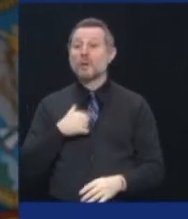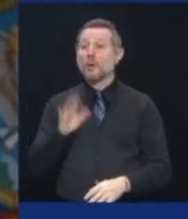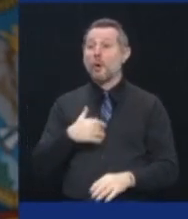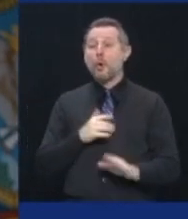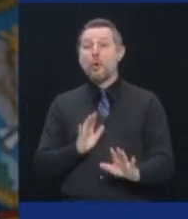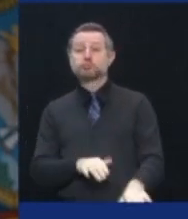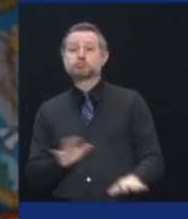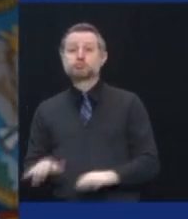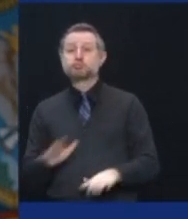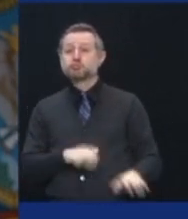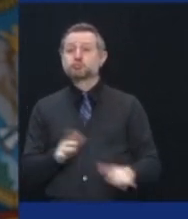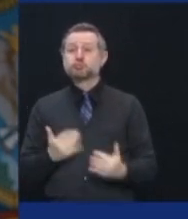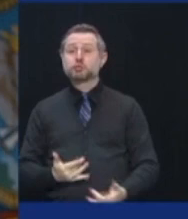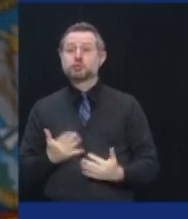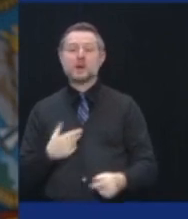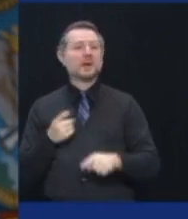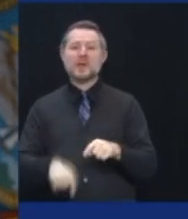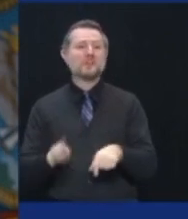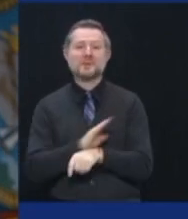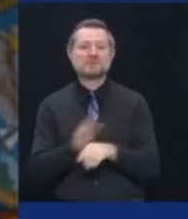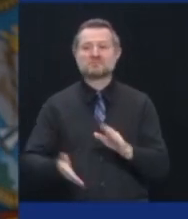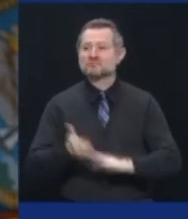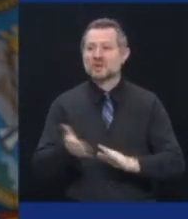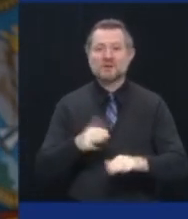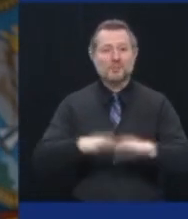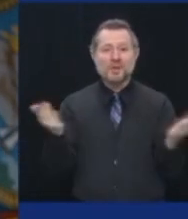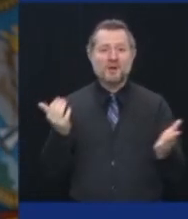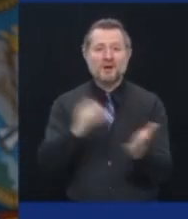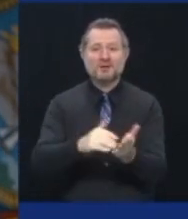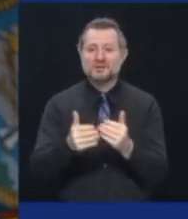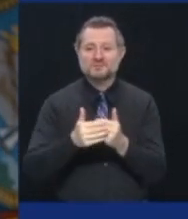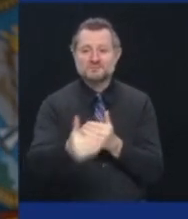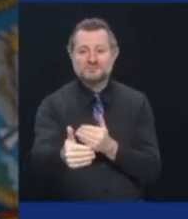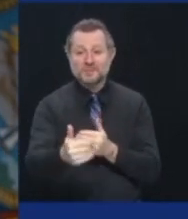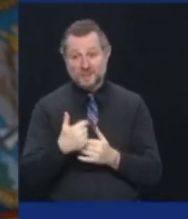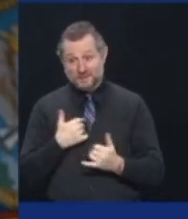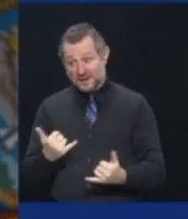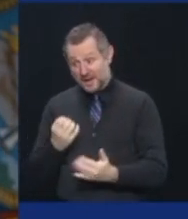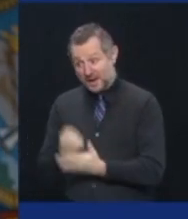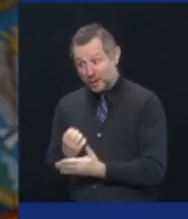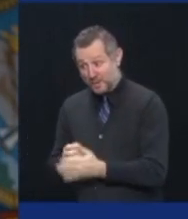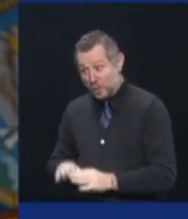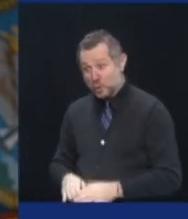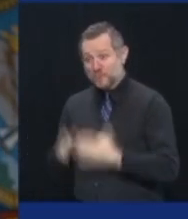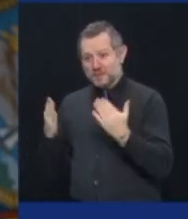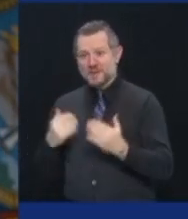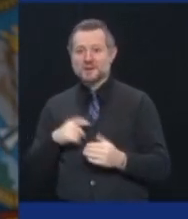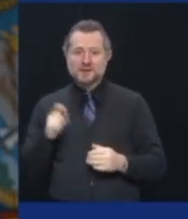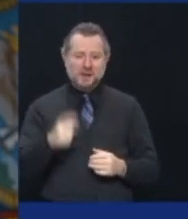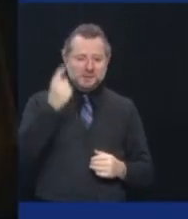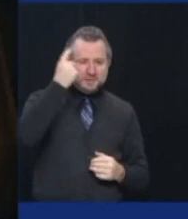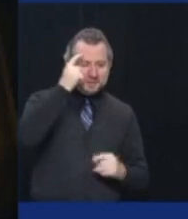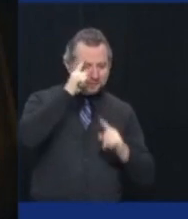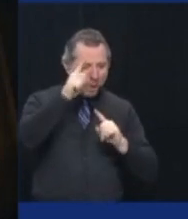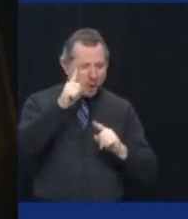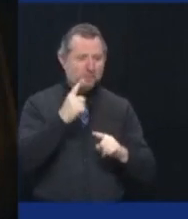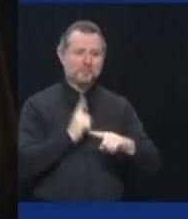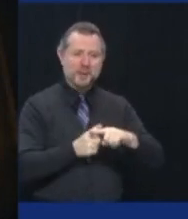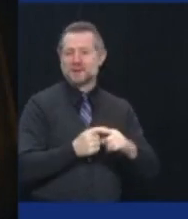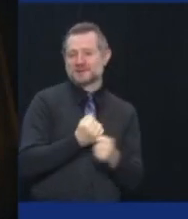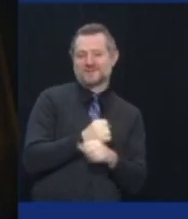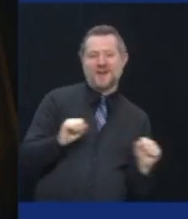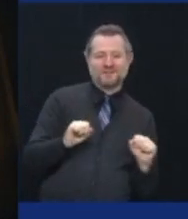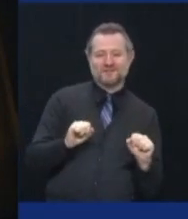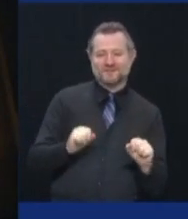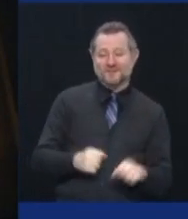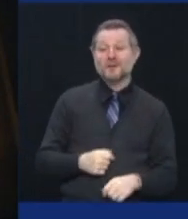We must reopen the economy, but we must do it smartly and safely. Also, we must energize our lagging private